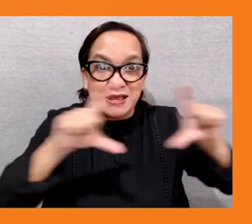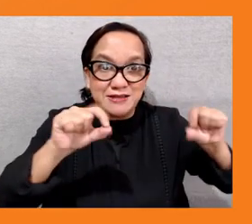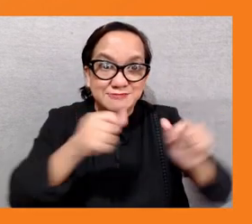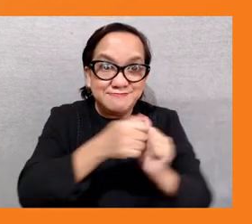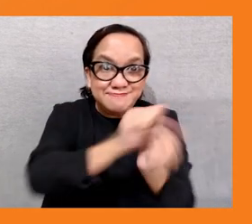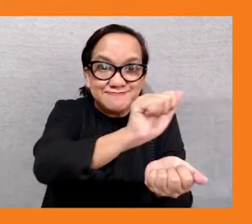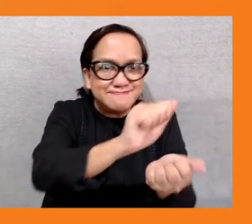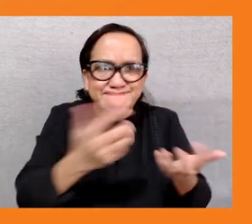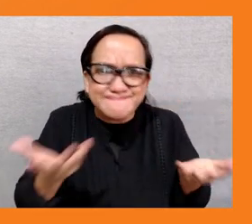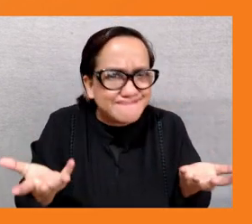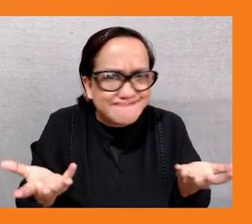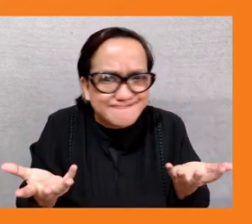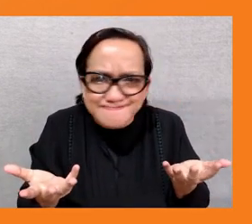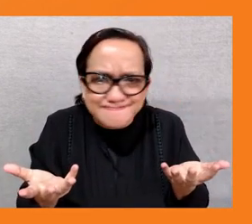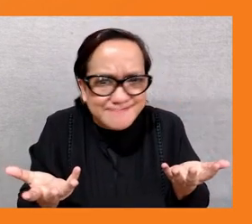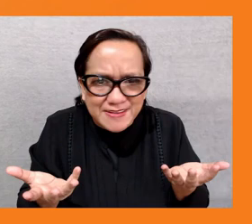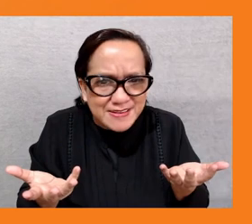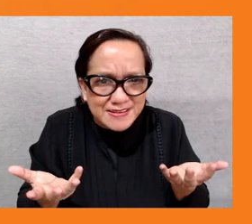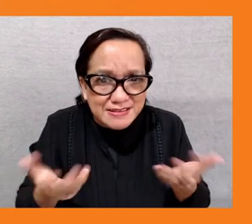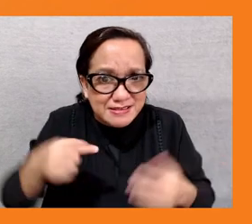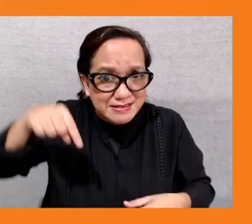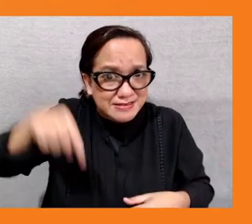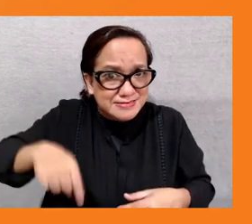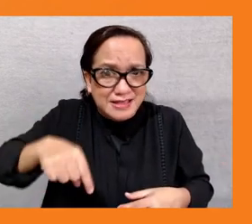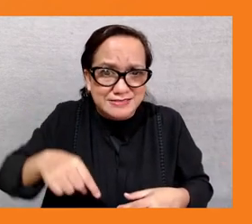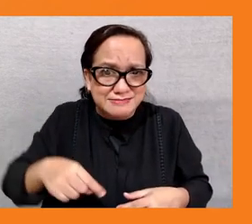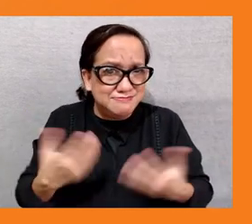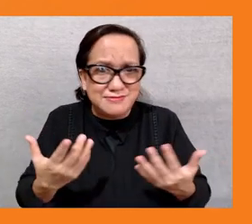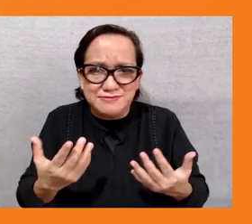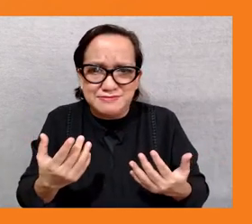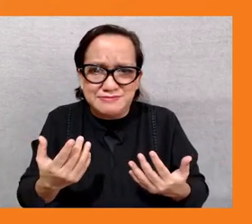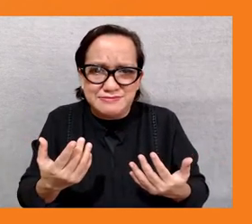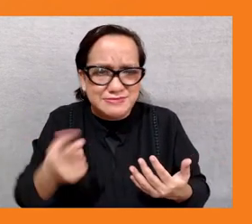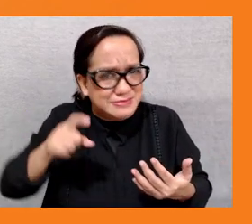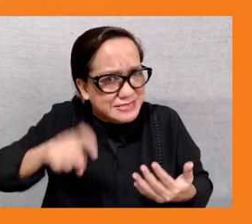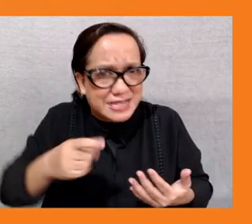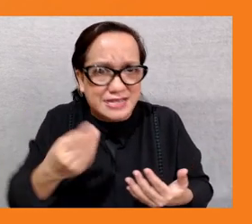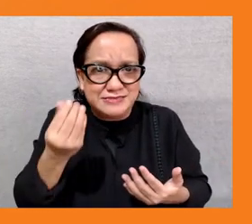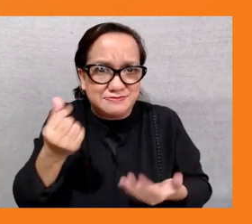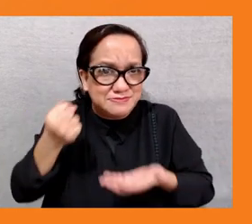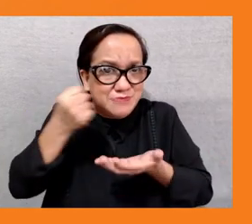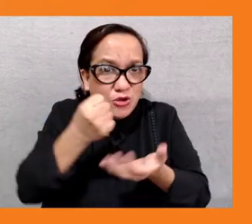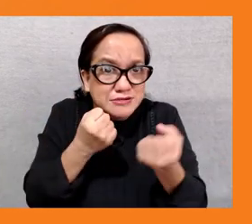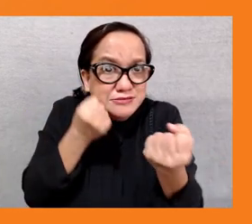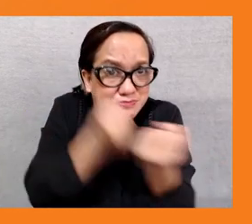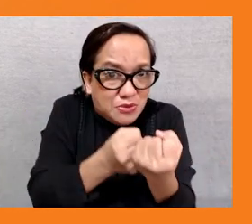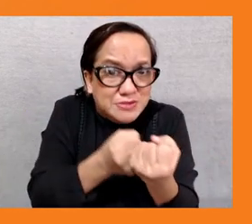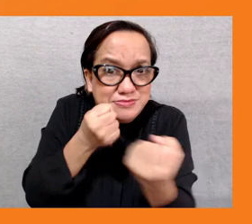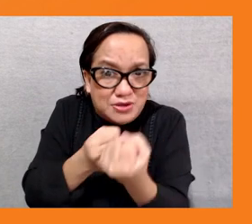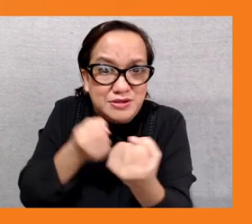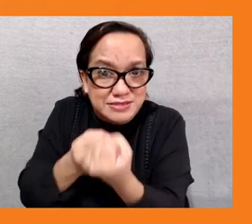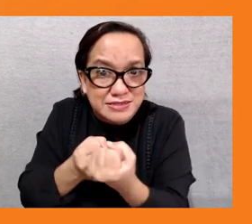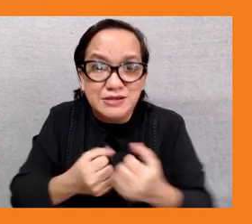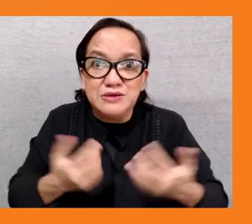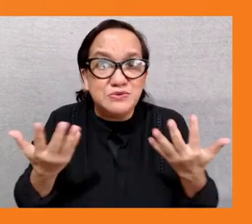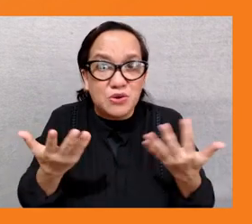need now is practical support and to keep working together to see what type of practical activities we can